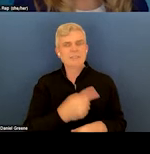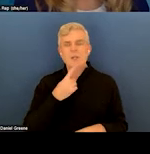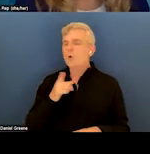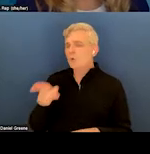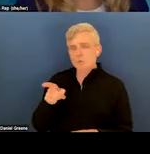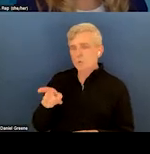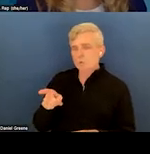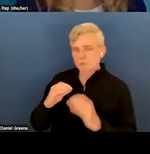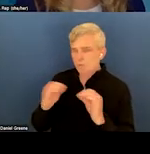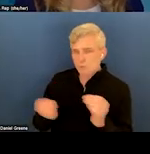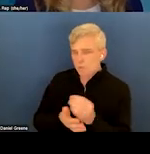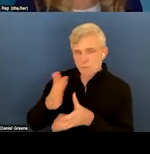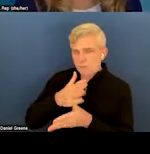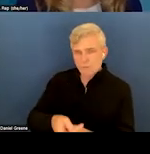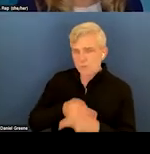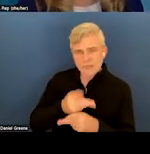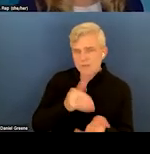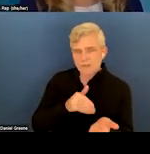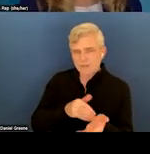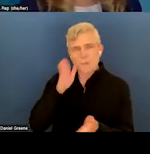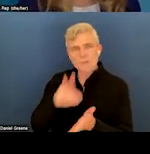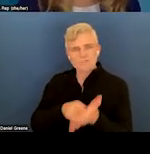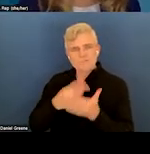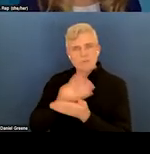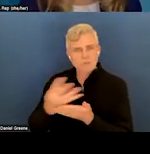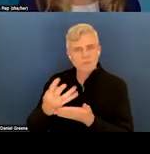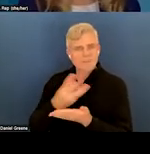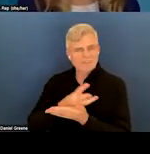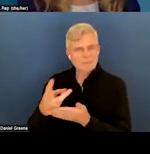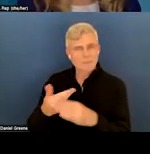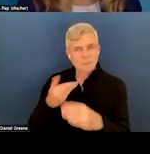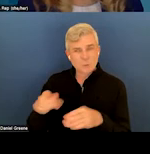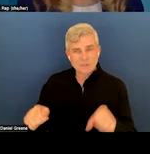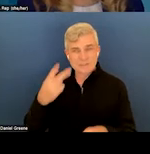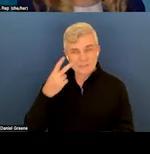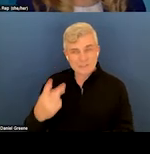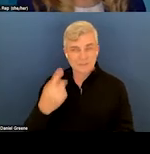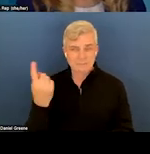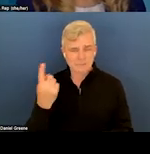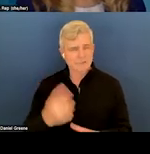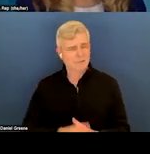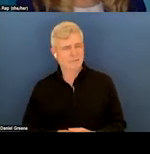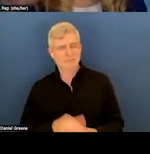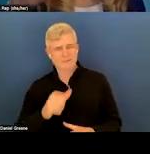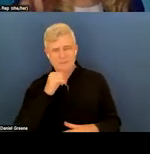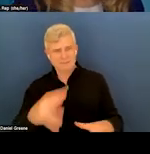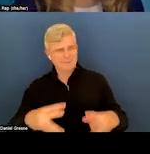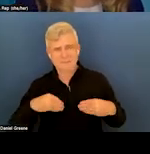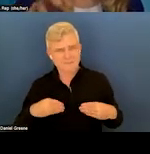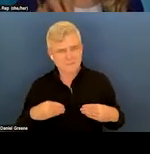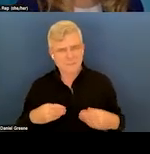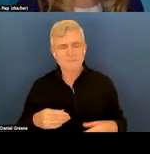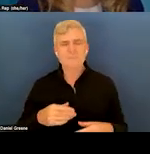weeks before you can be seen. And that's not acceptable. And so, really, you know, a lot of our focus in